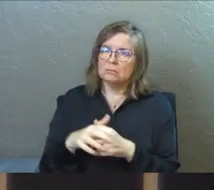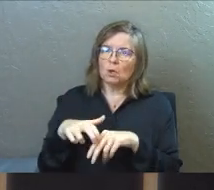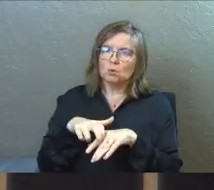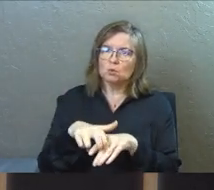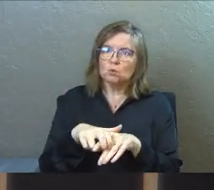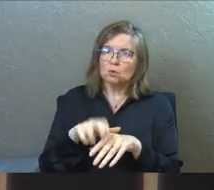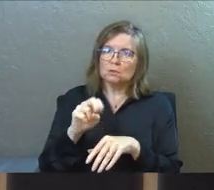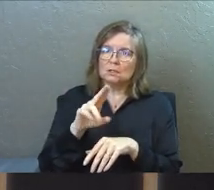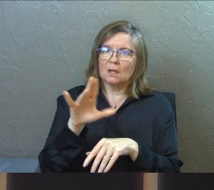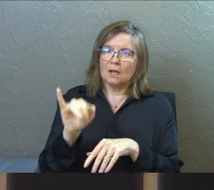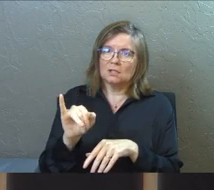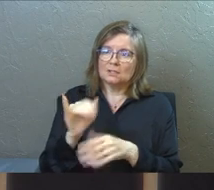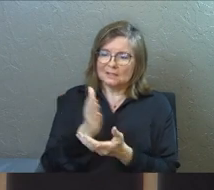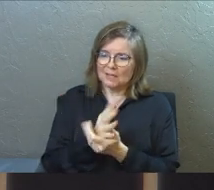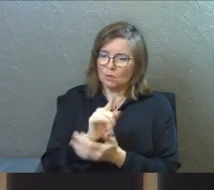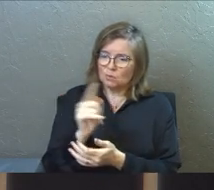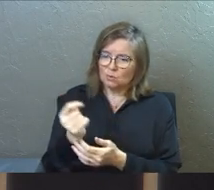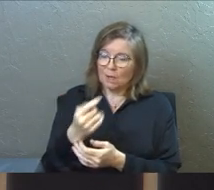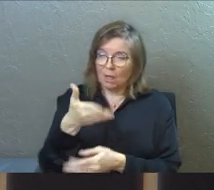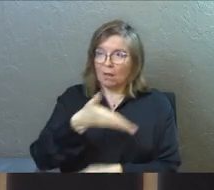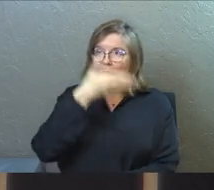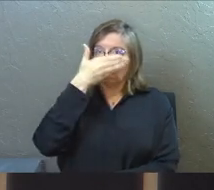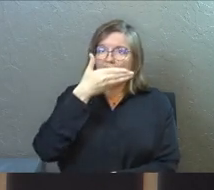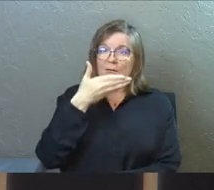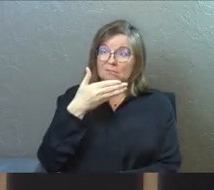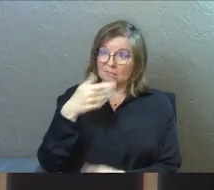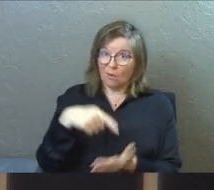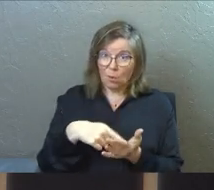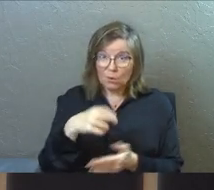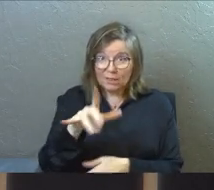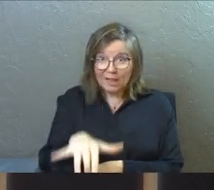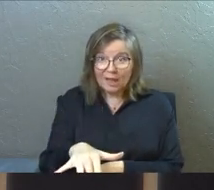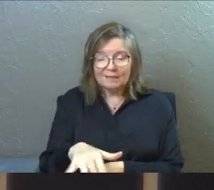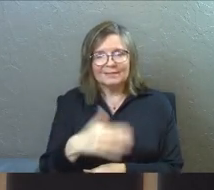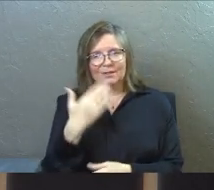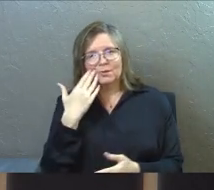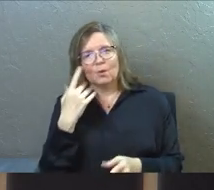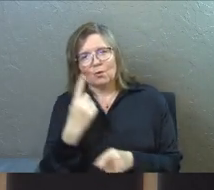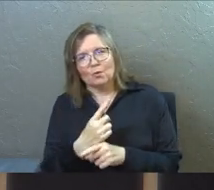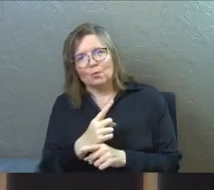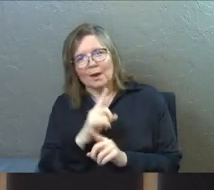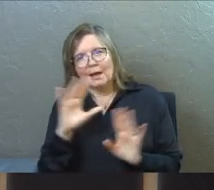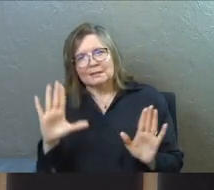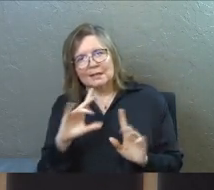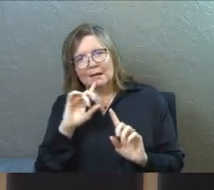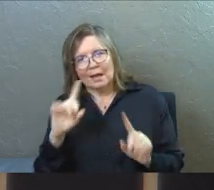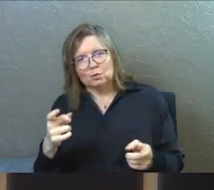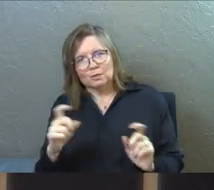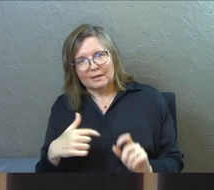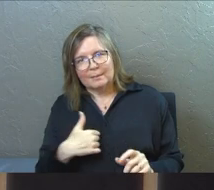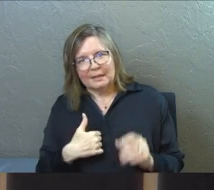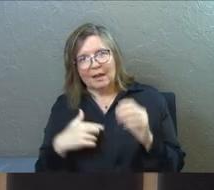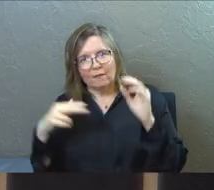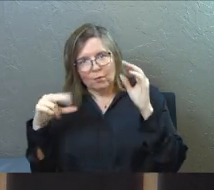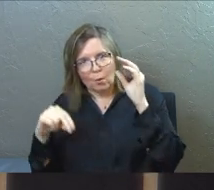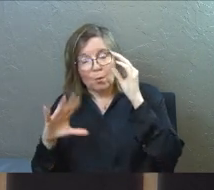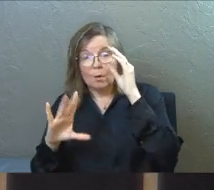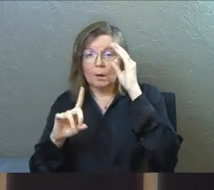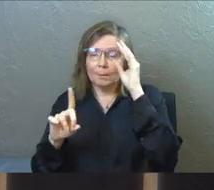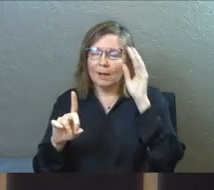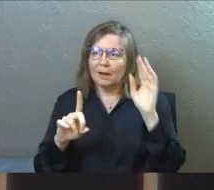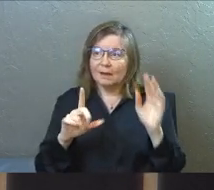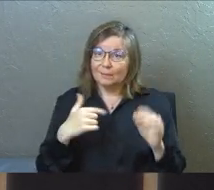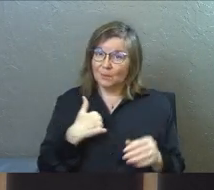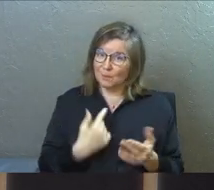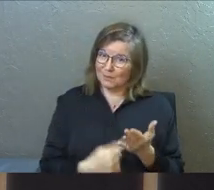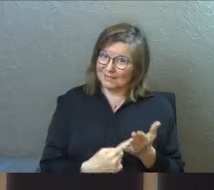Taco Tuesdays? And a screen right in front of your eyes. Does God owe you that? Now, you know the right Sunday school answer to give me. But